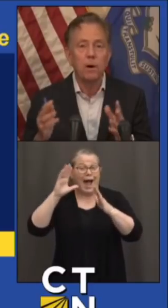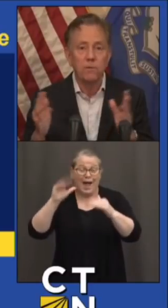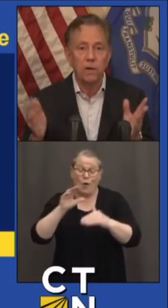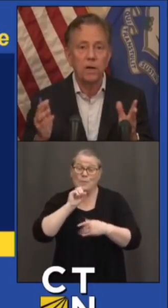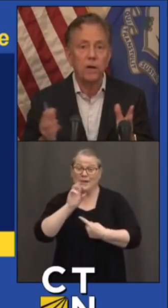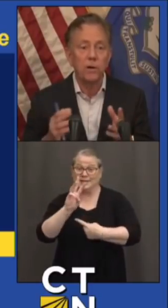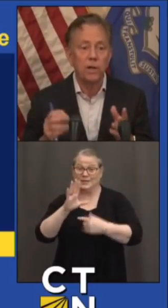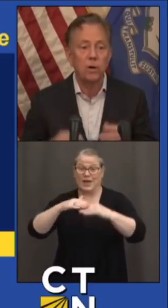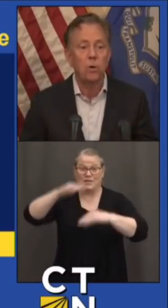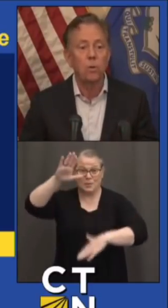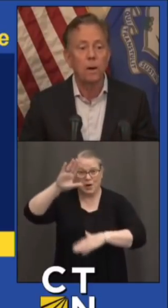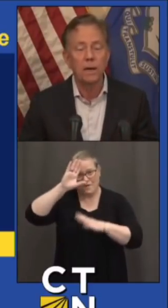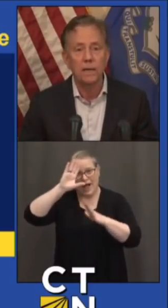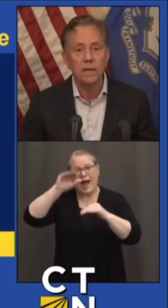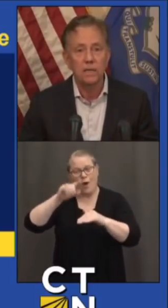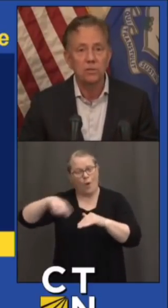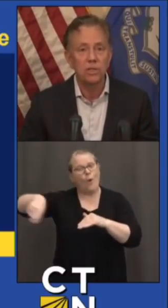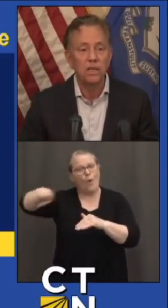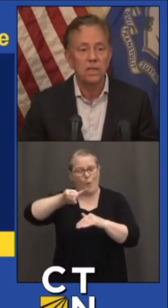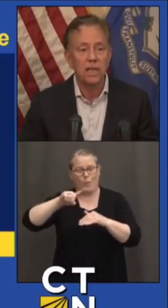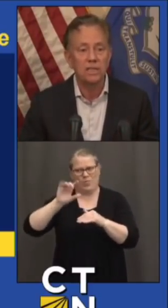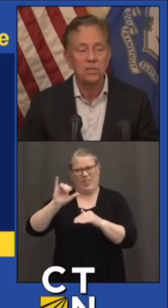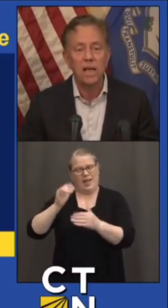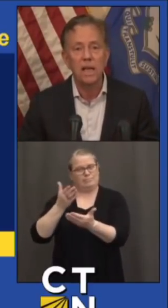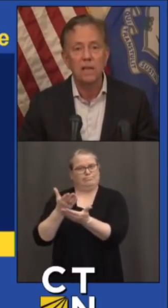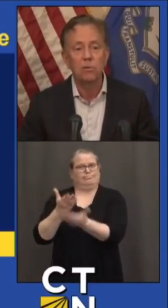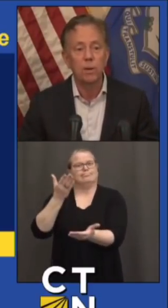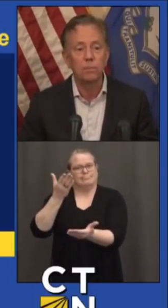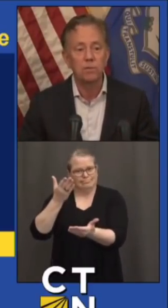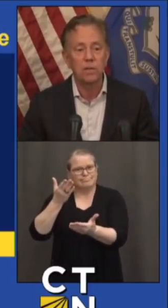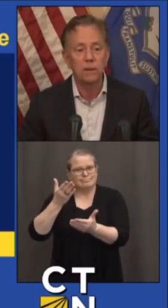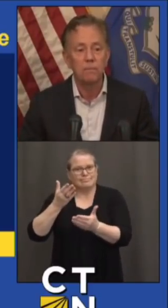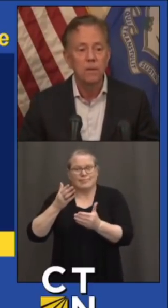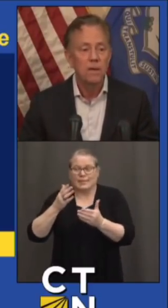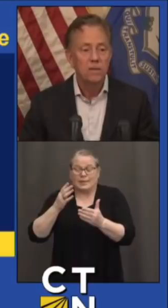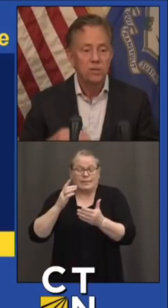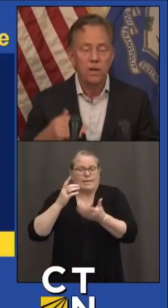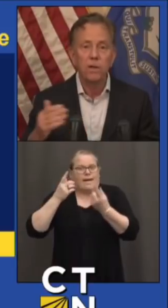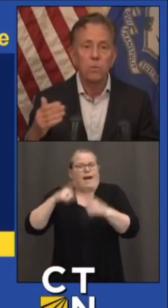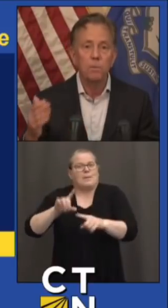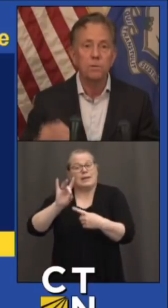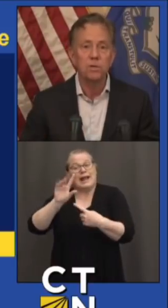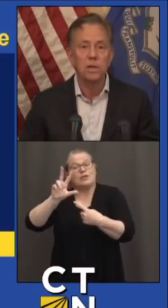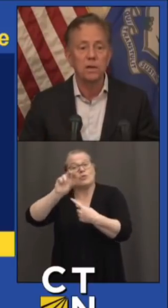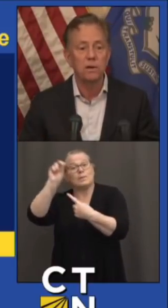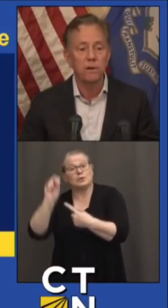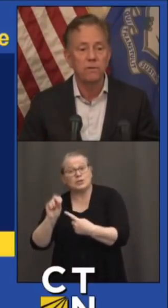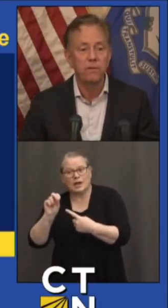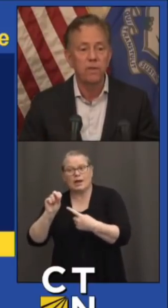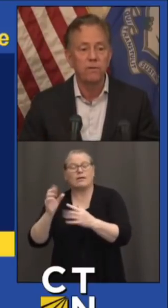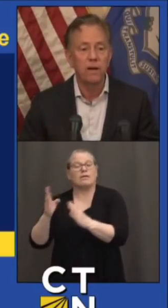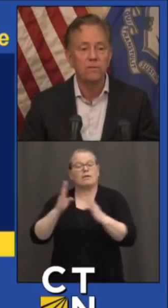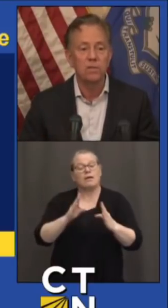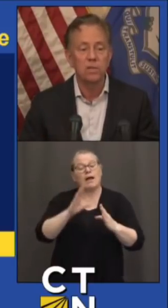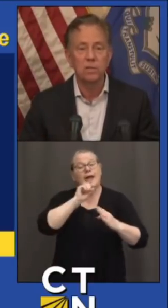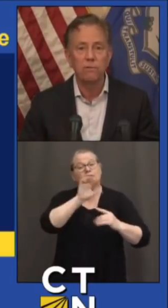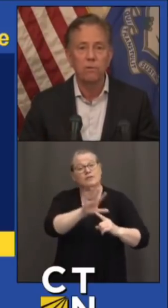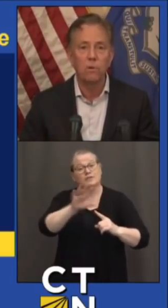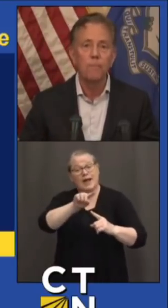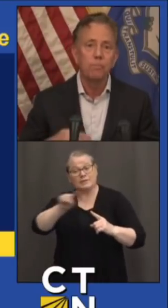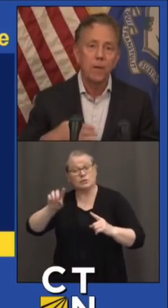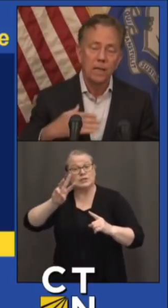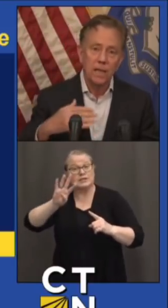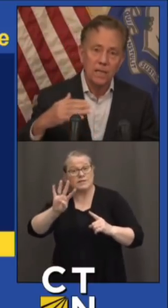and above are canary in a coal mine. And you see that that's 83 percent, 71 percent of 55 to